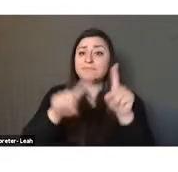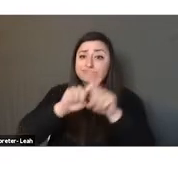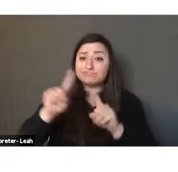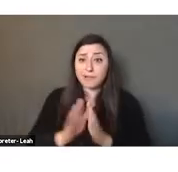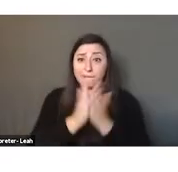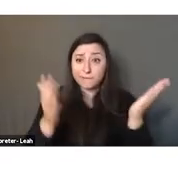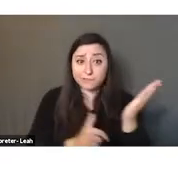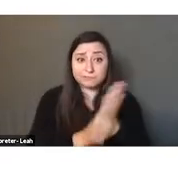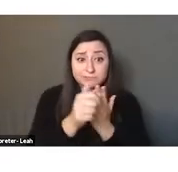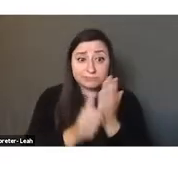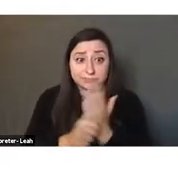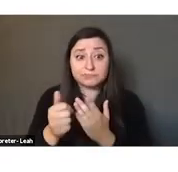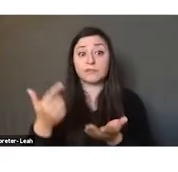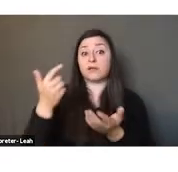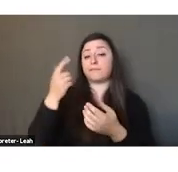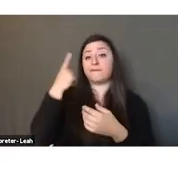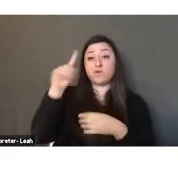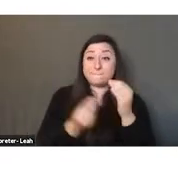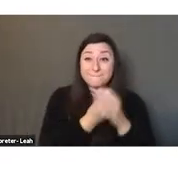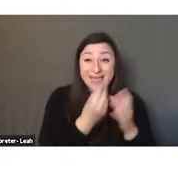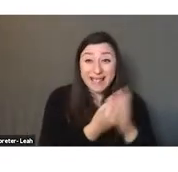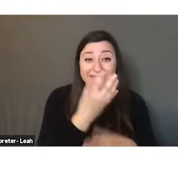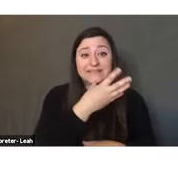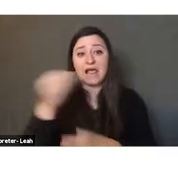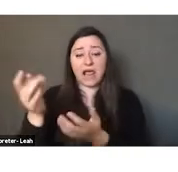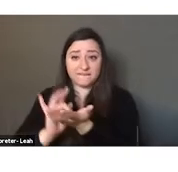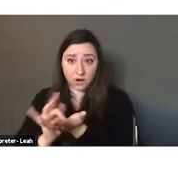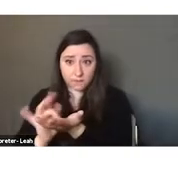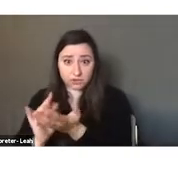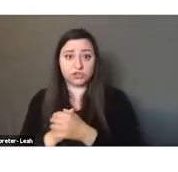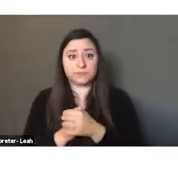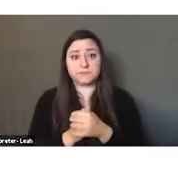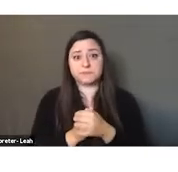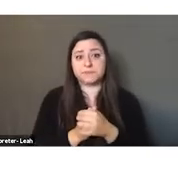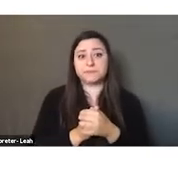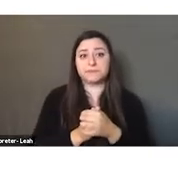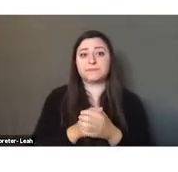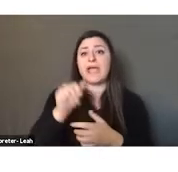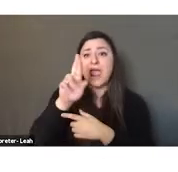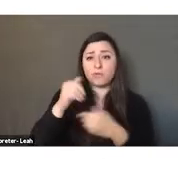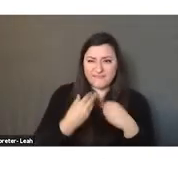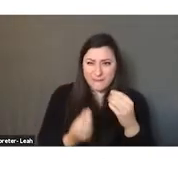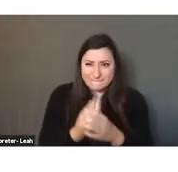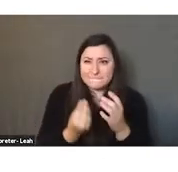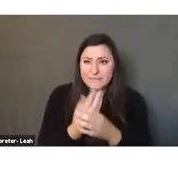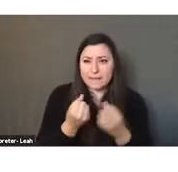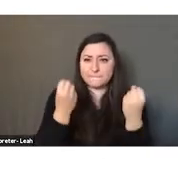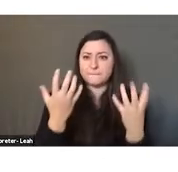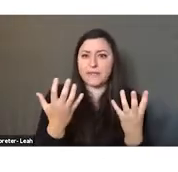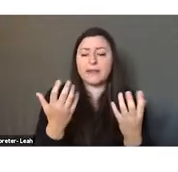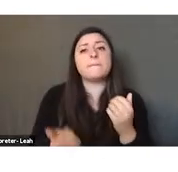botany, and pharmacology, all of which helped make Arabs familiar with plants they had not seen. And many